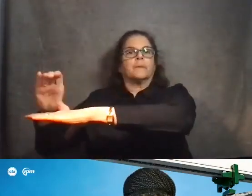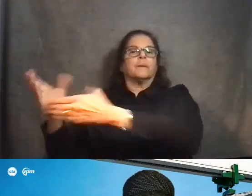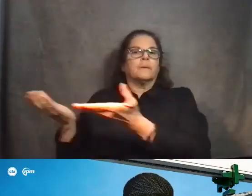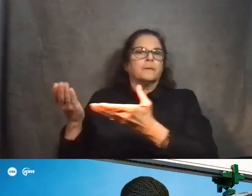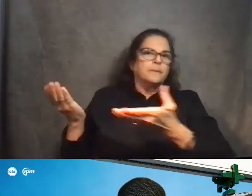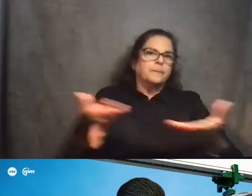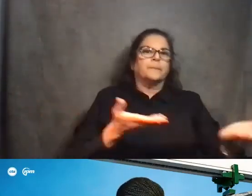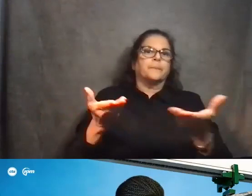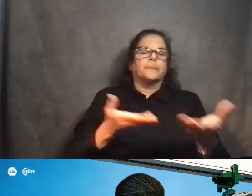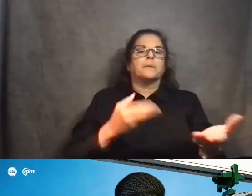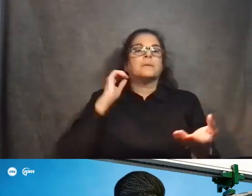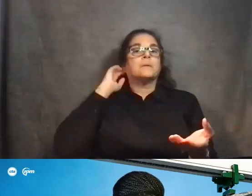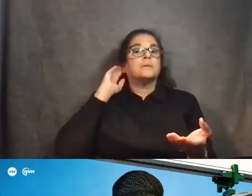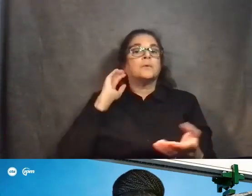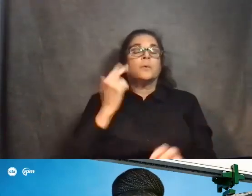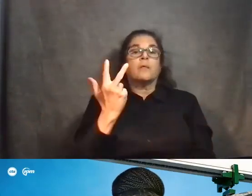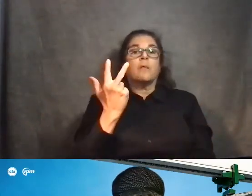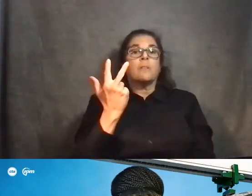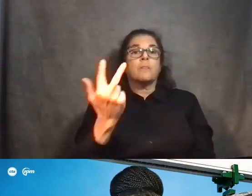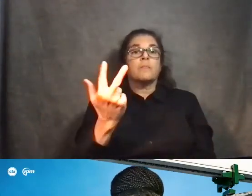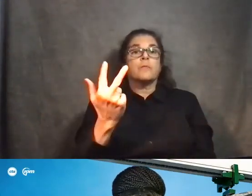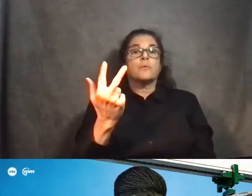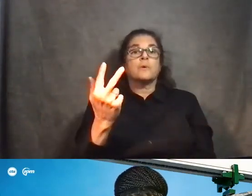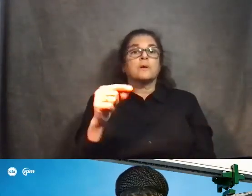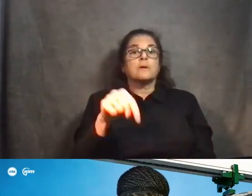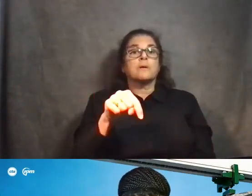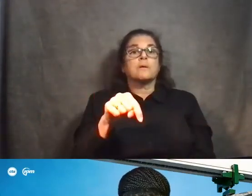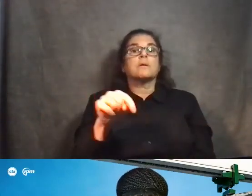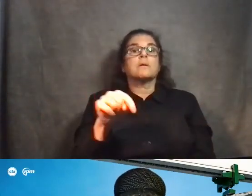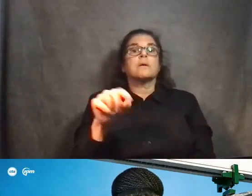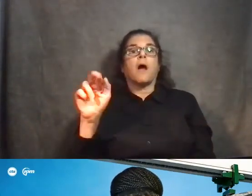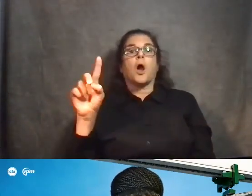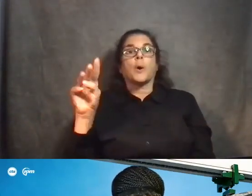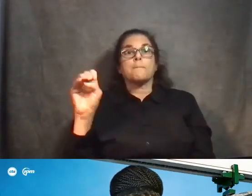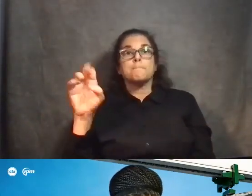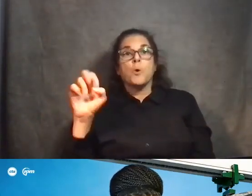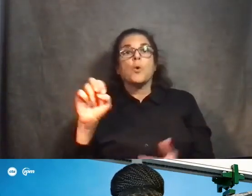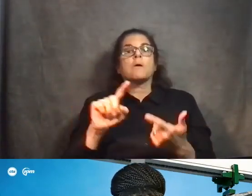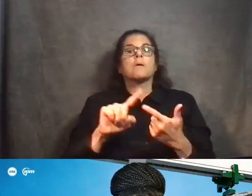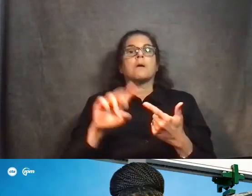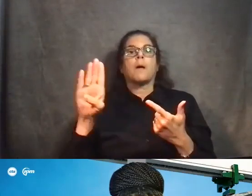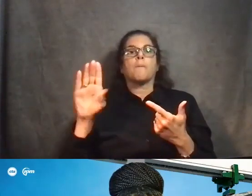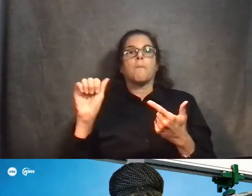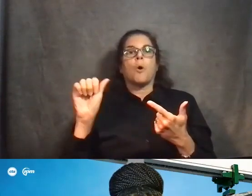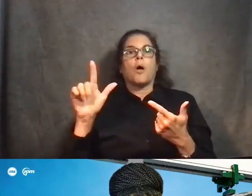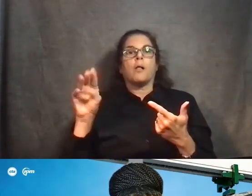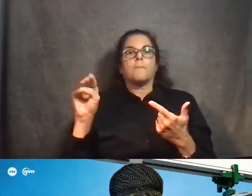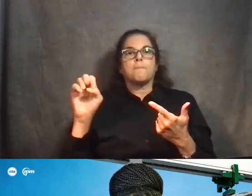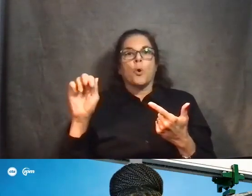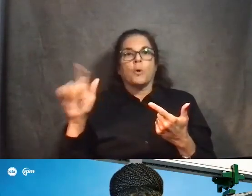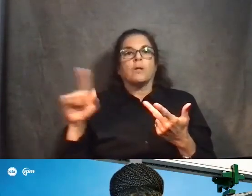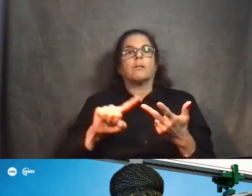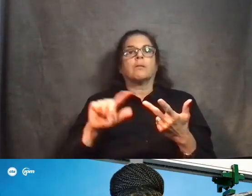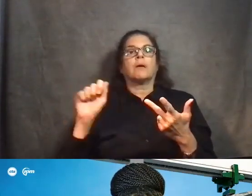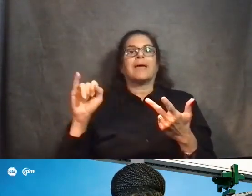the three cross streets that we had previously discussed. Ardmore, Beaumont, and Ainslie. Once the segments get to the bridge,